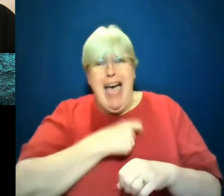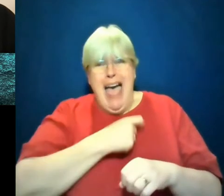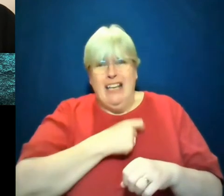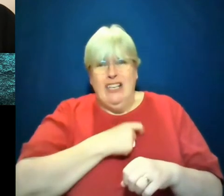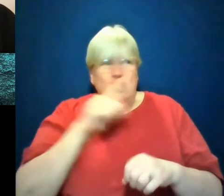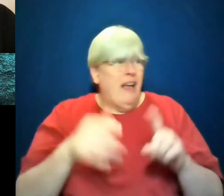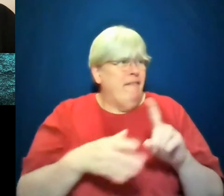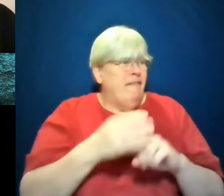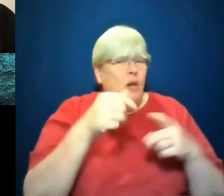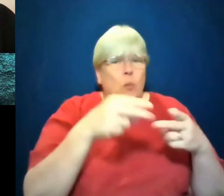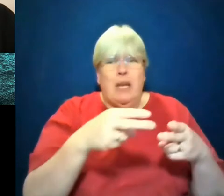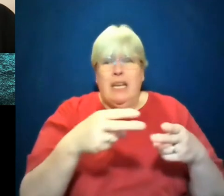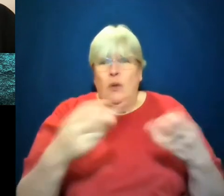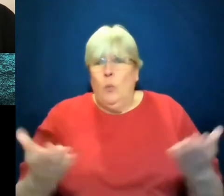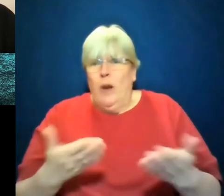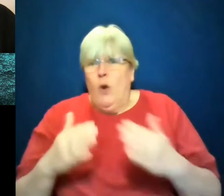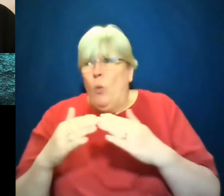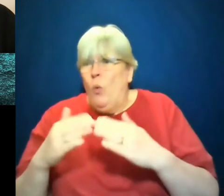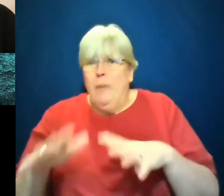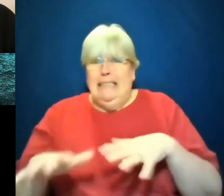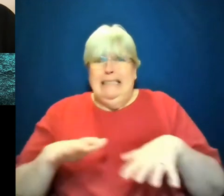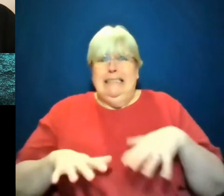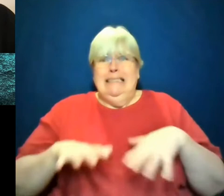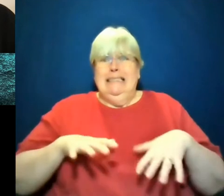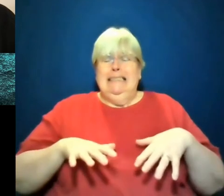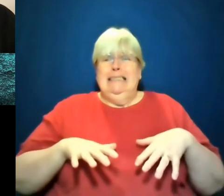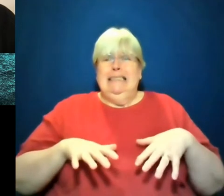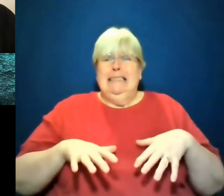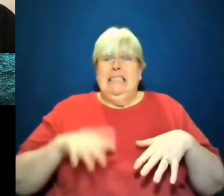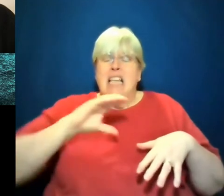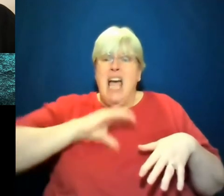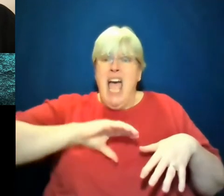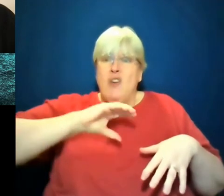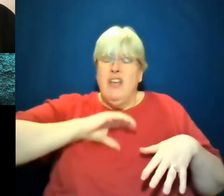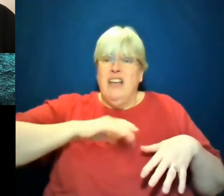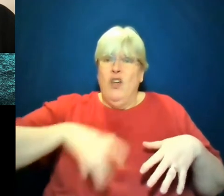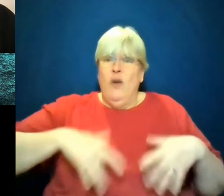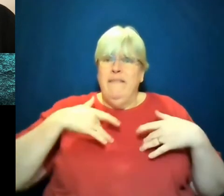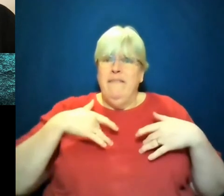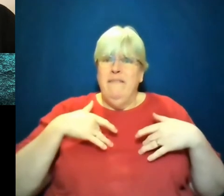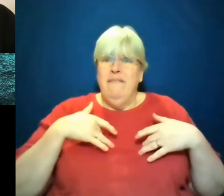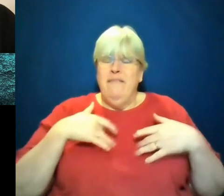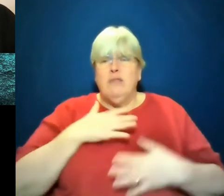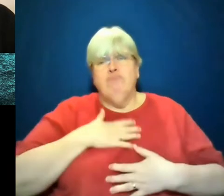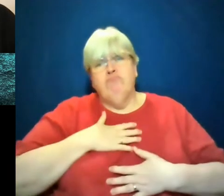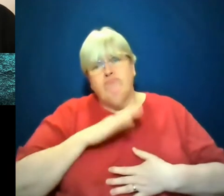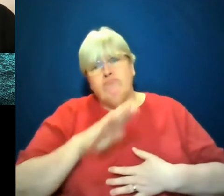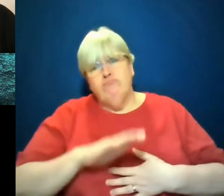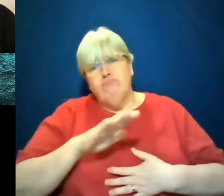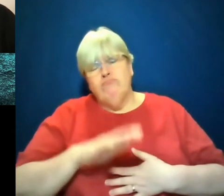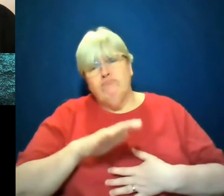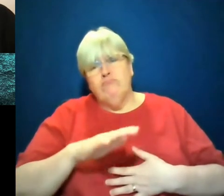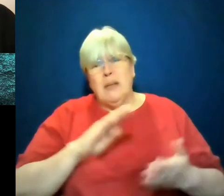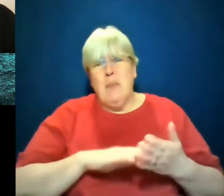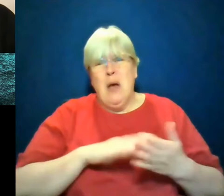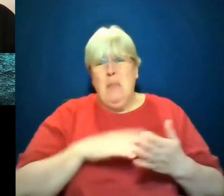way home. And he is a character who you already do feel the kind of tenderness for, because his mum's a mess up. His